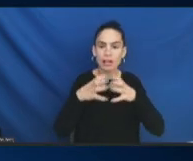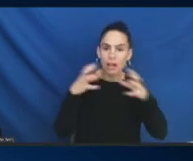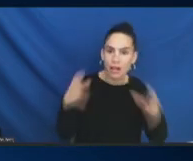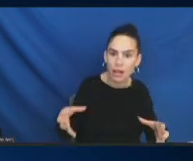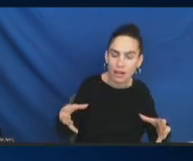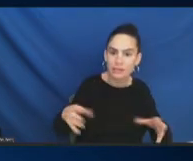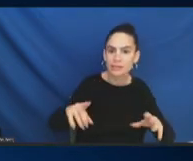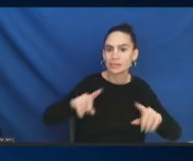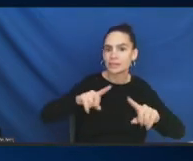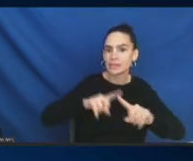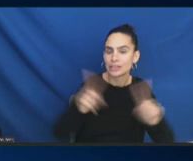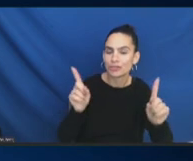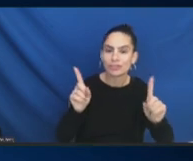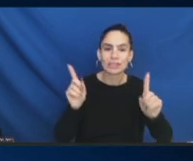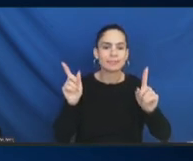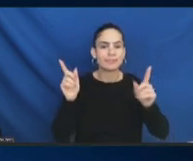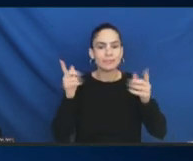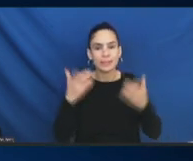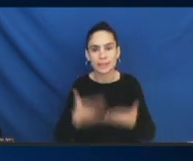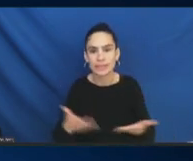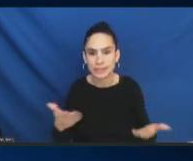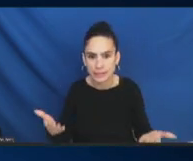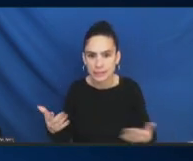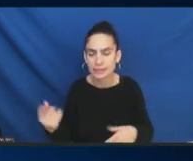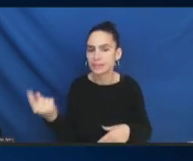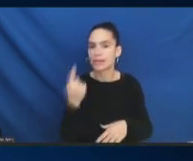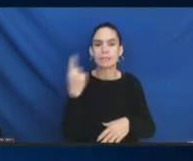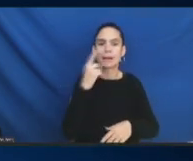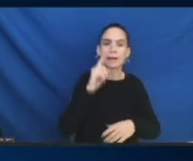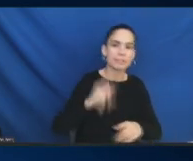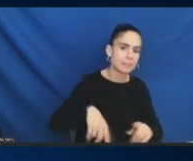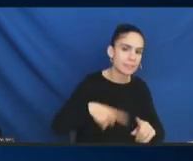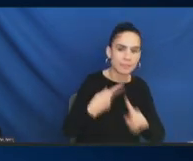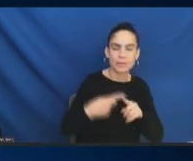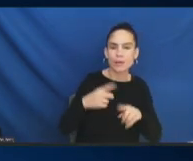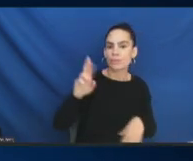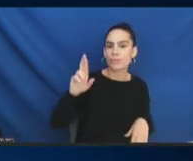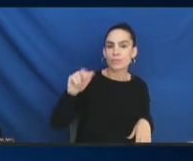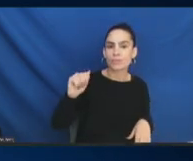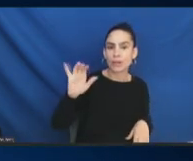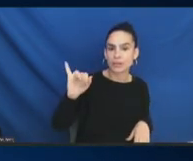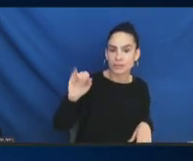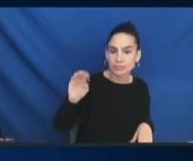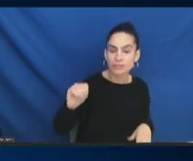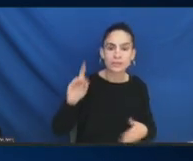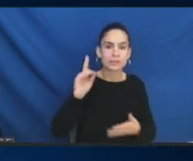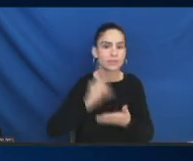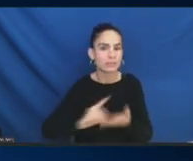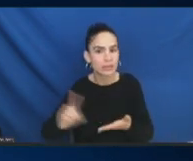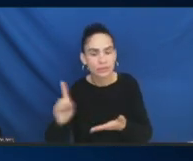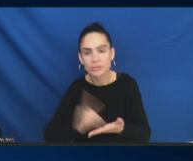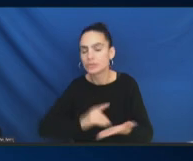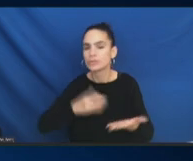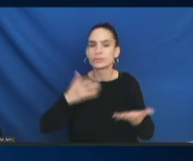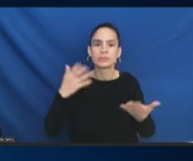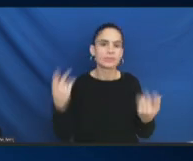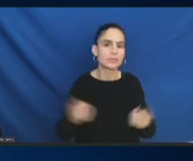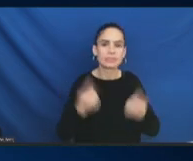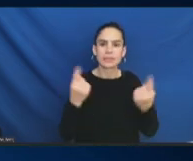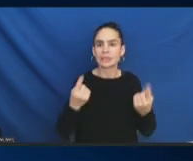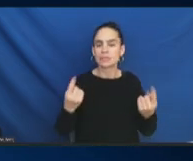So, something around racism and discrimination or something like that to be a little more inclusive.